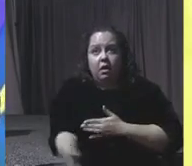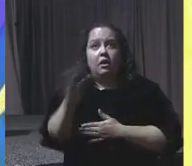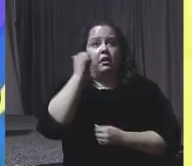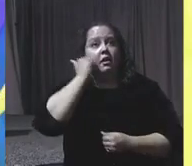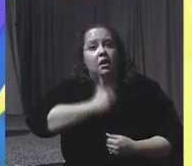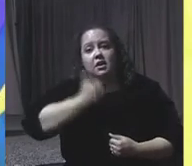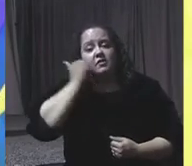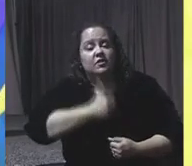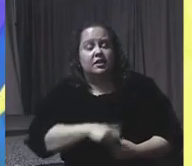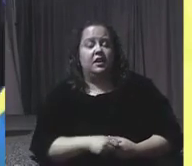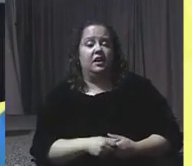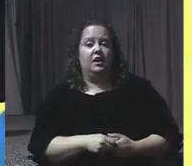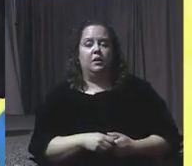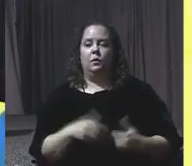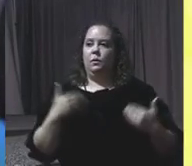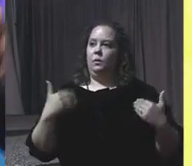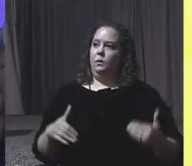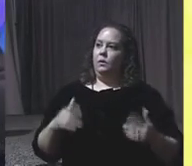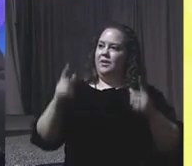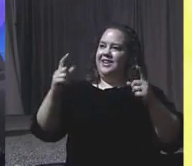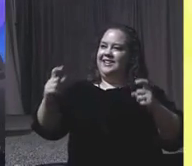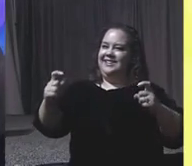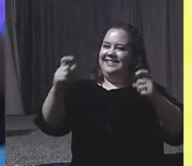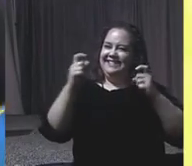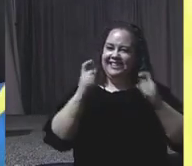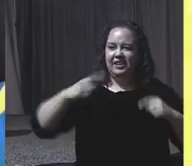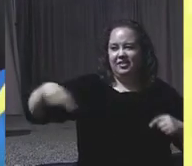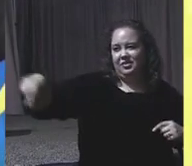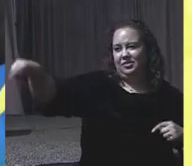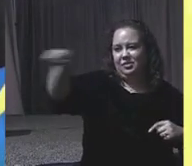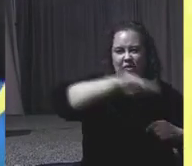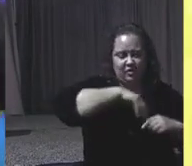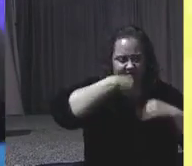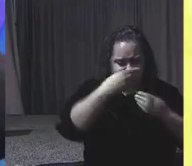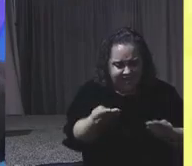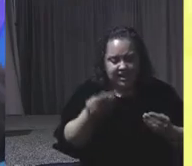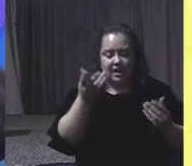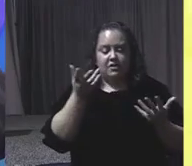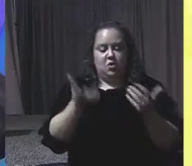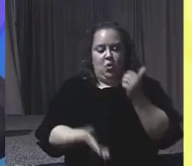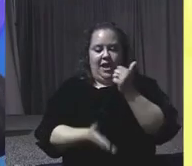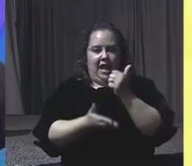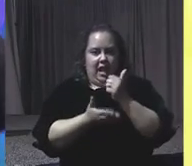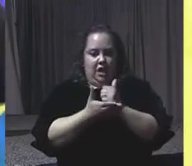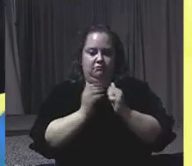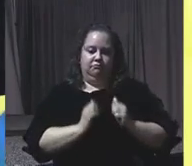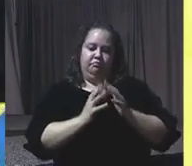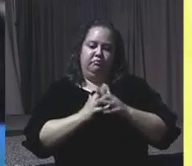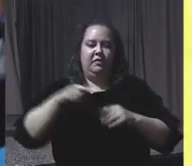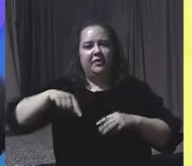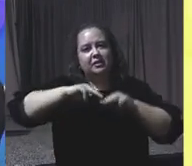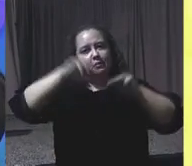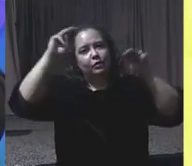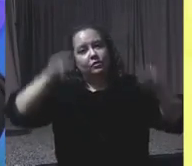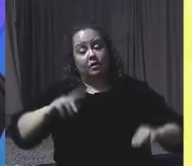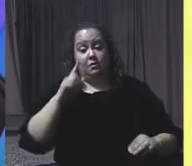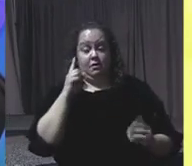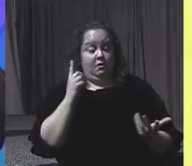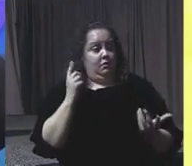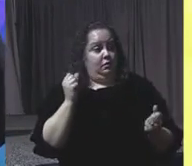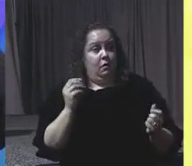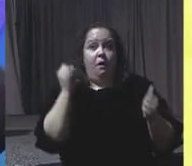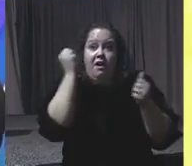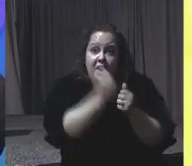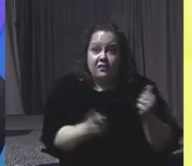Well, what a gift you have all given by helping to birth this museum so that everyone who visits